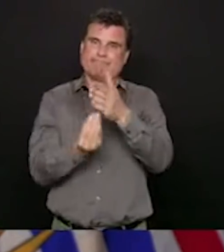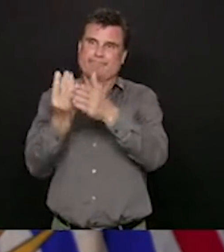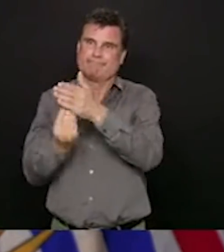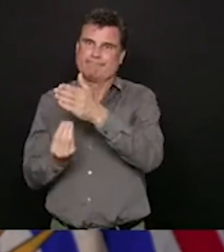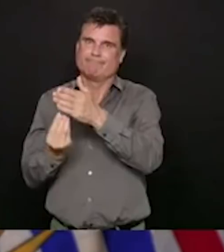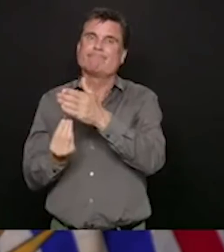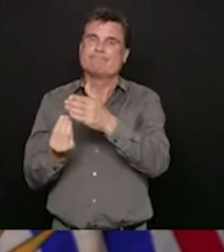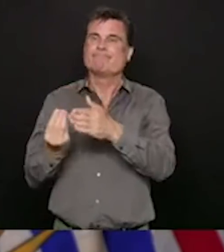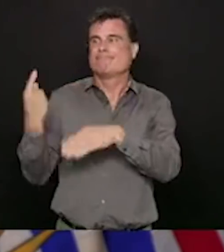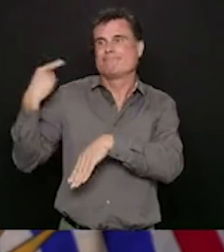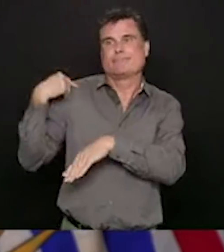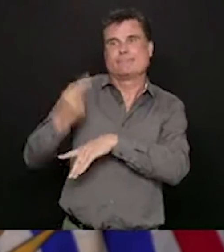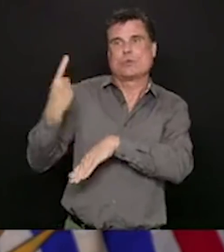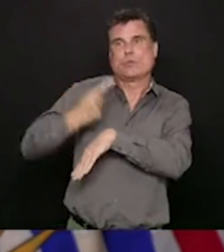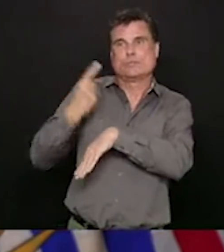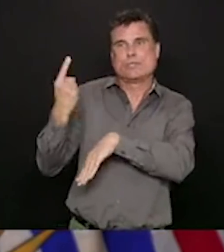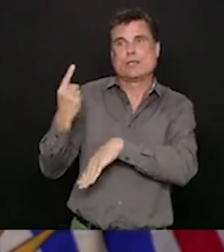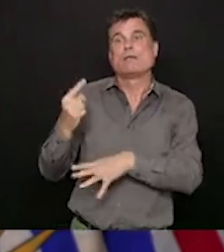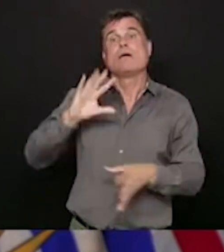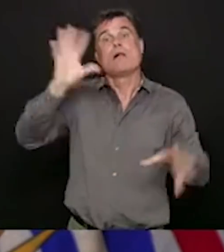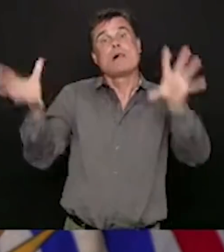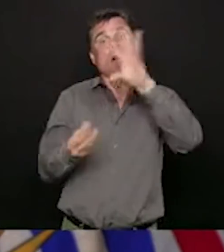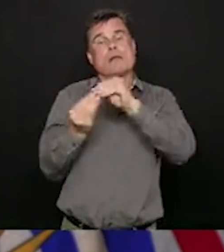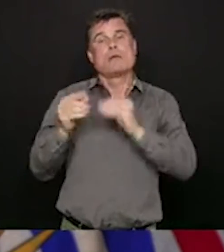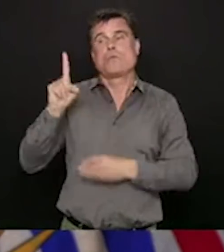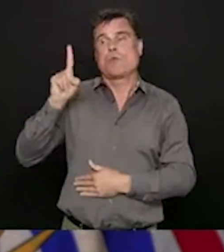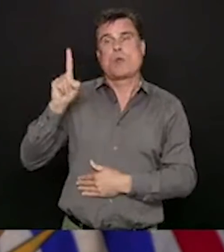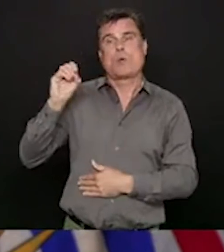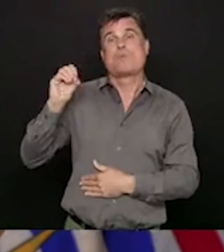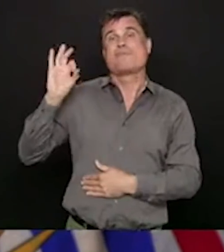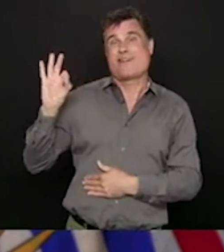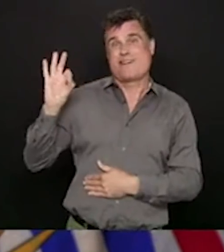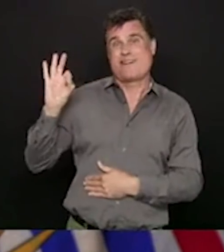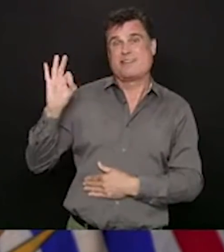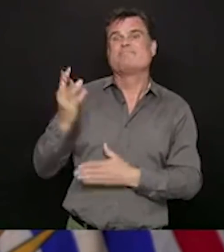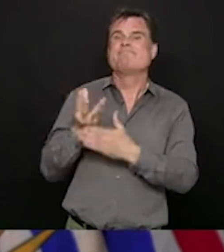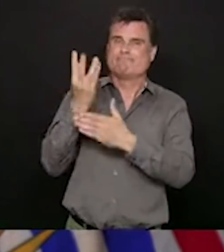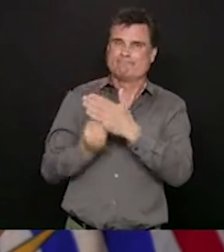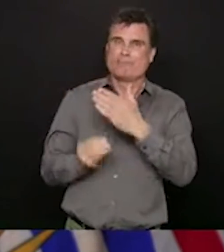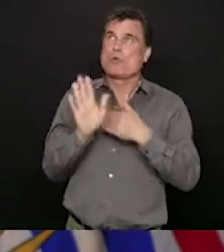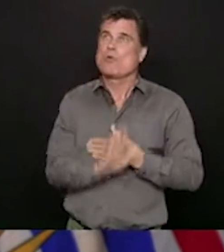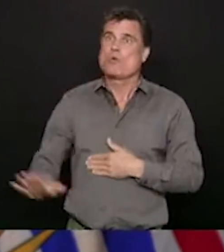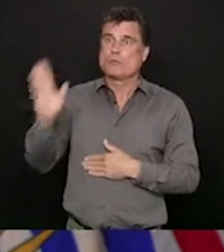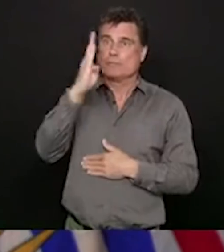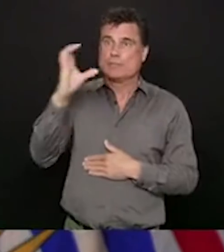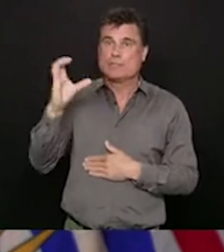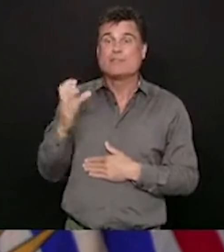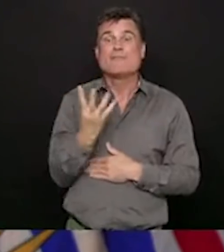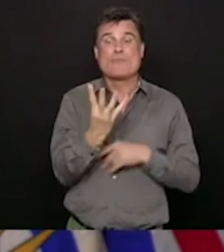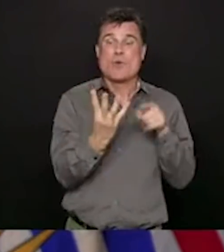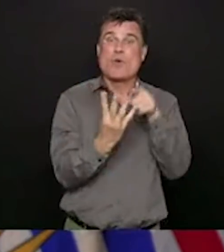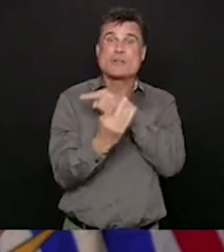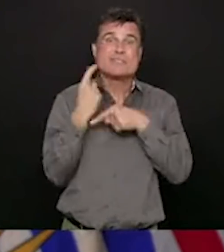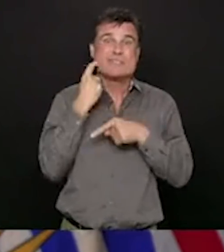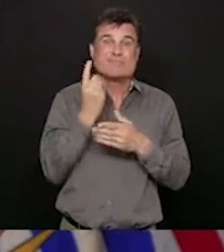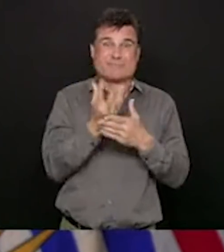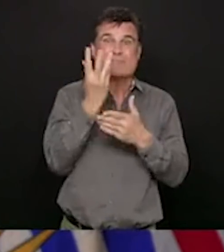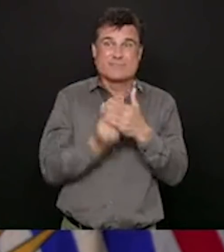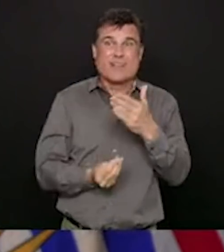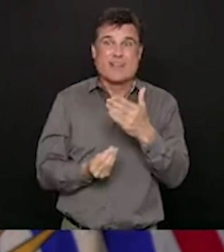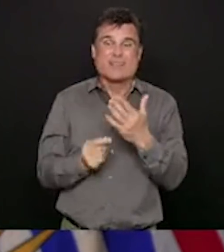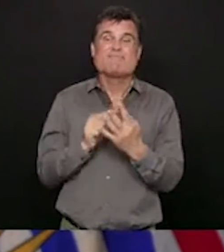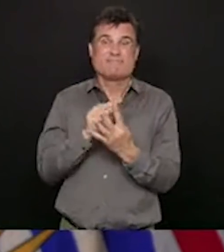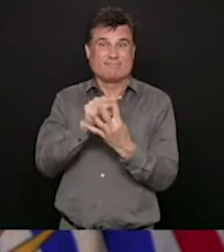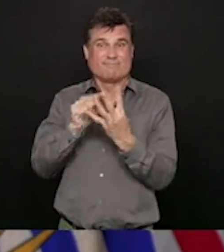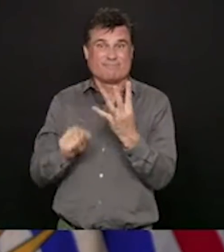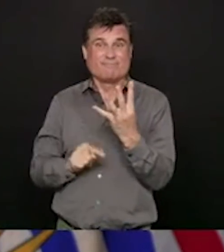to 109 in British Columbia. And all four of the people who passed away in the last day were